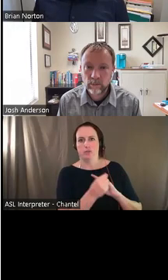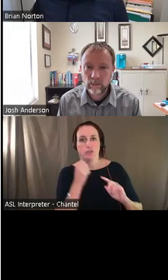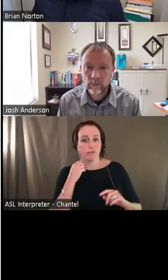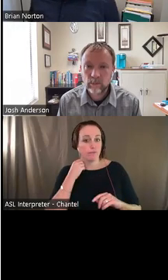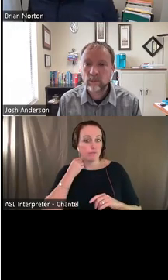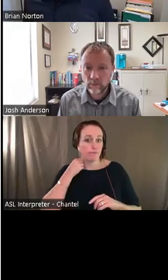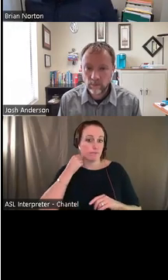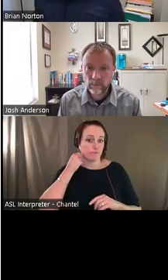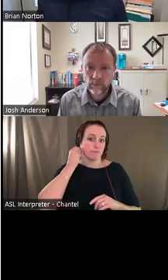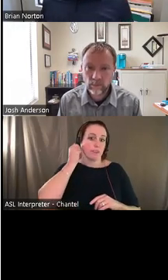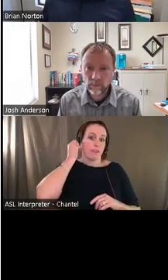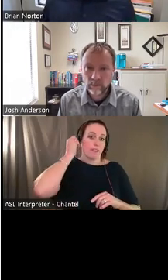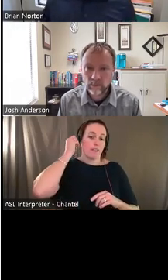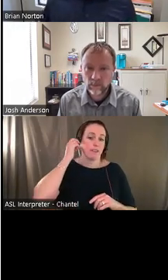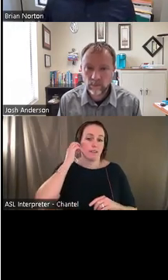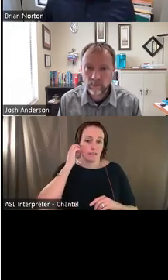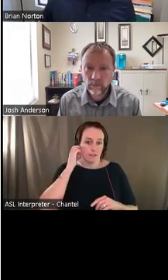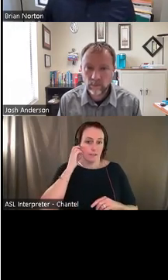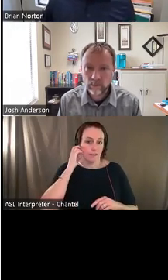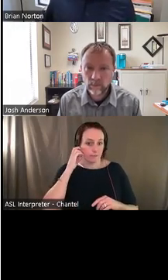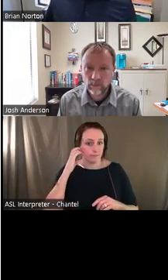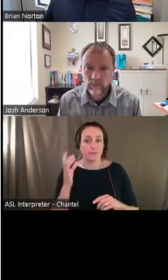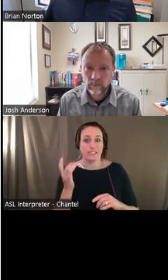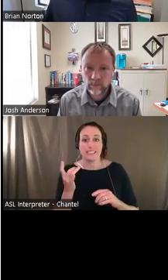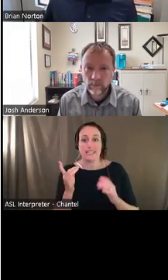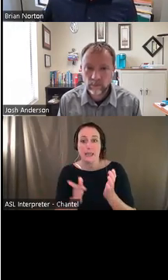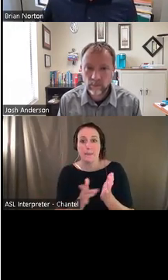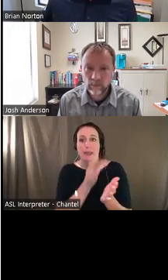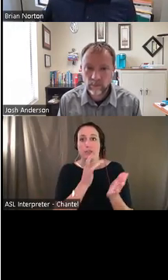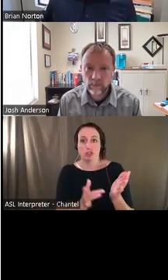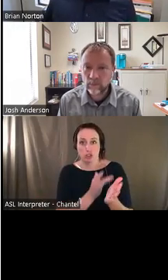Yeah. Sticky page turners for reading and turning pages. Absolutely.